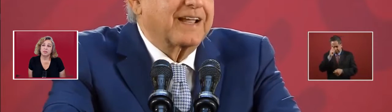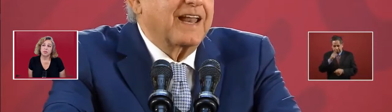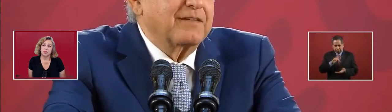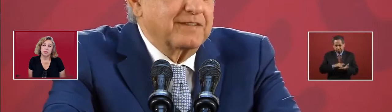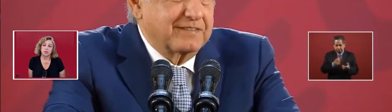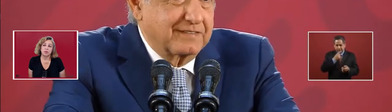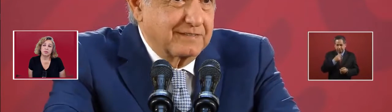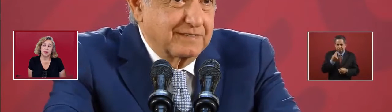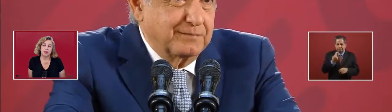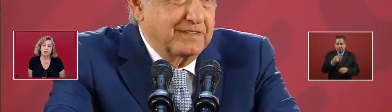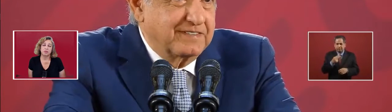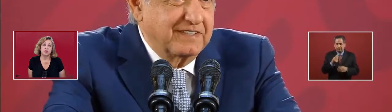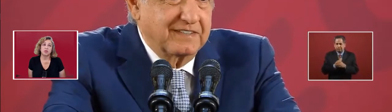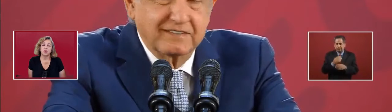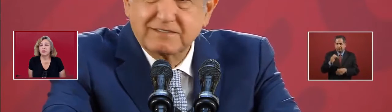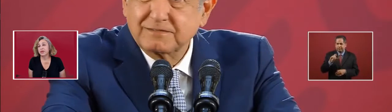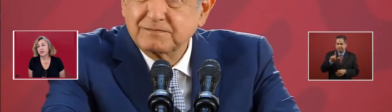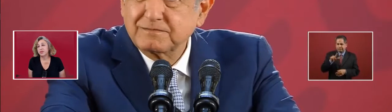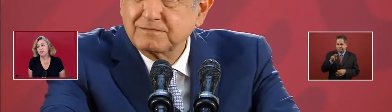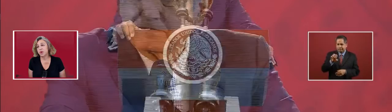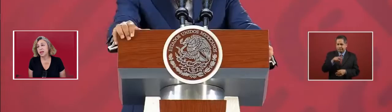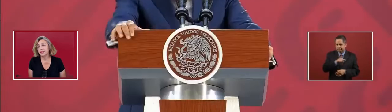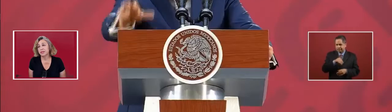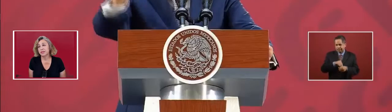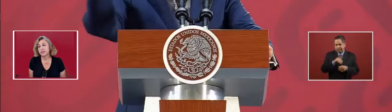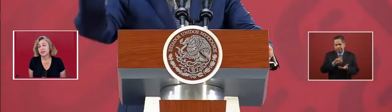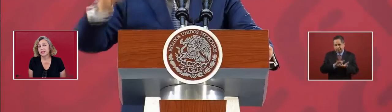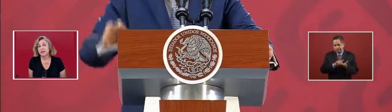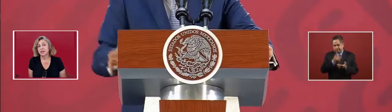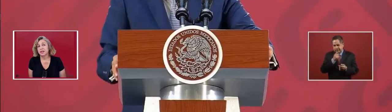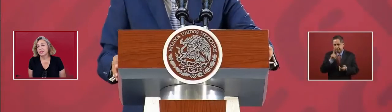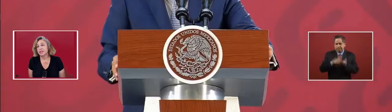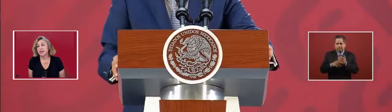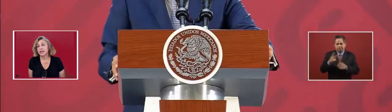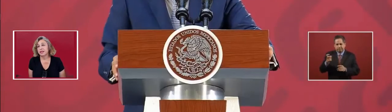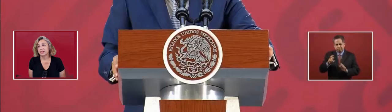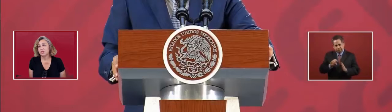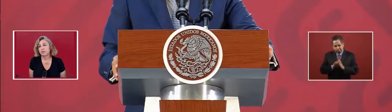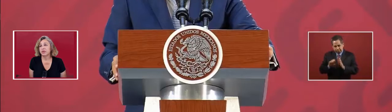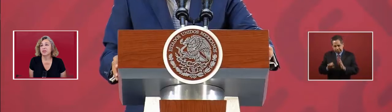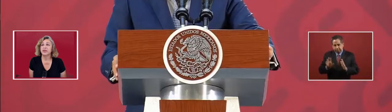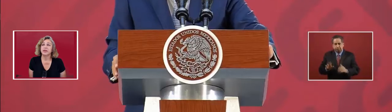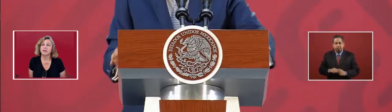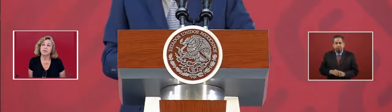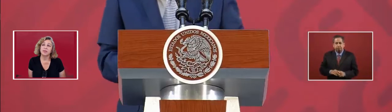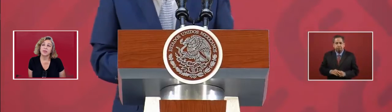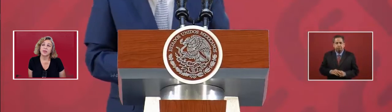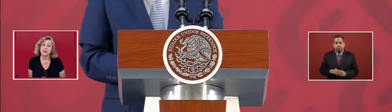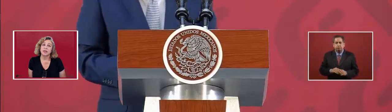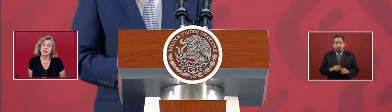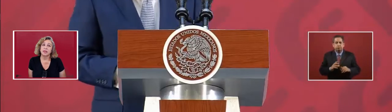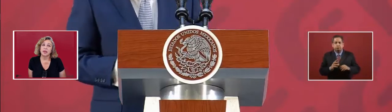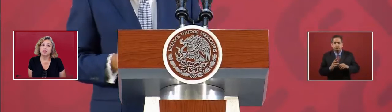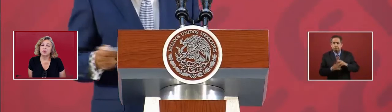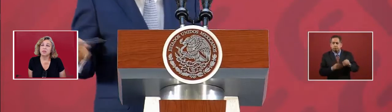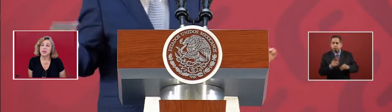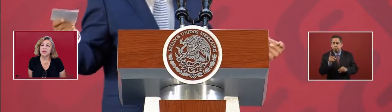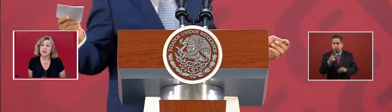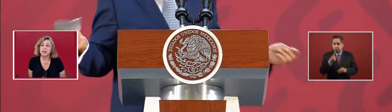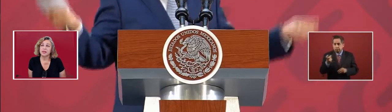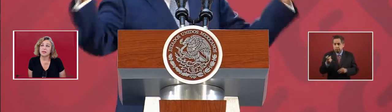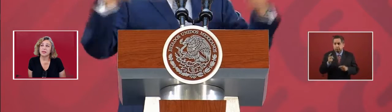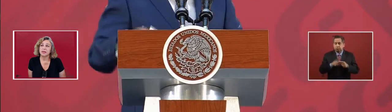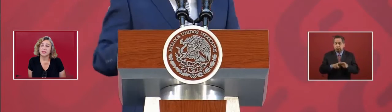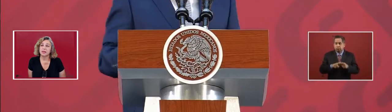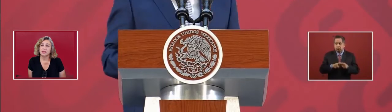of 1,200 brands, let's say, 1,200, it would be